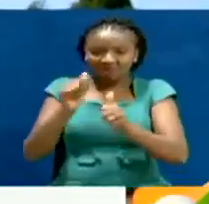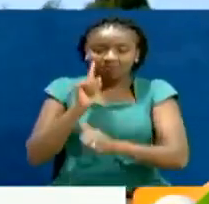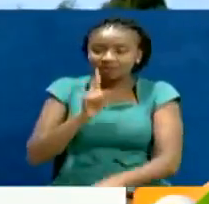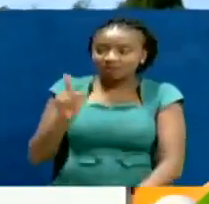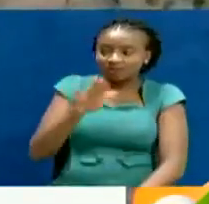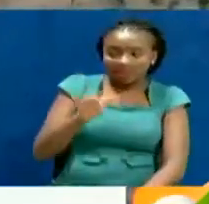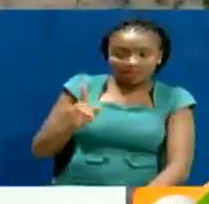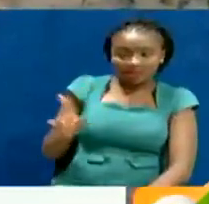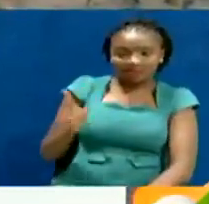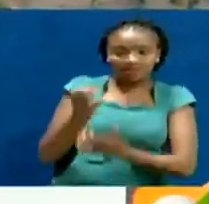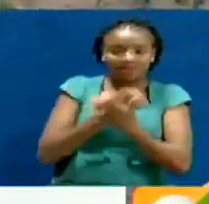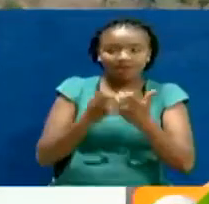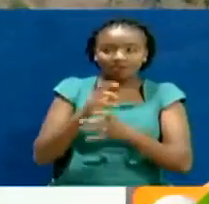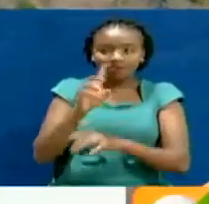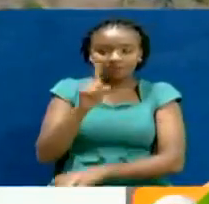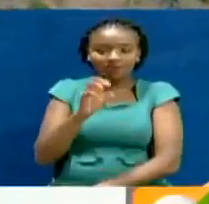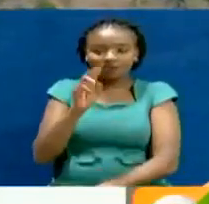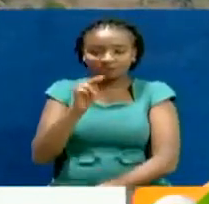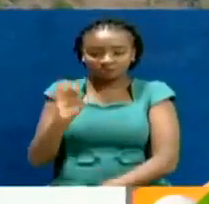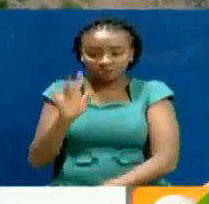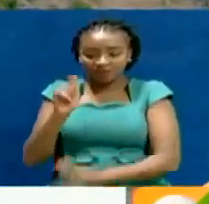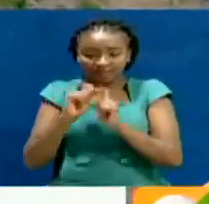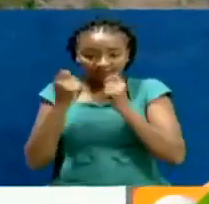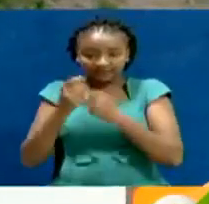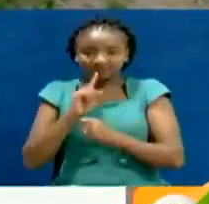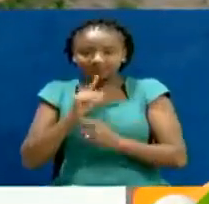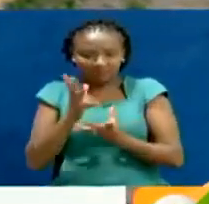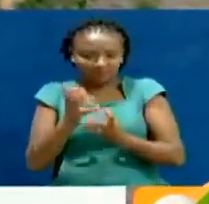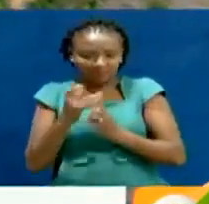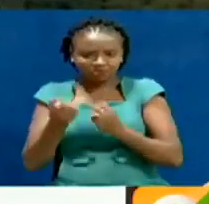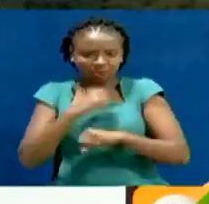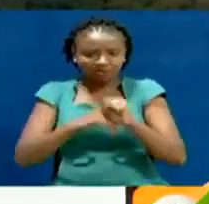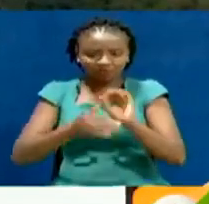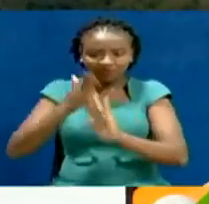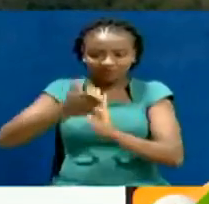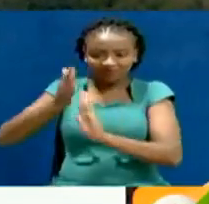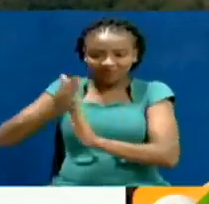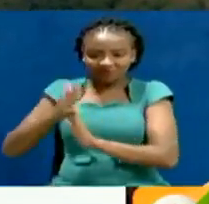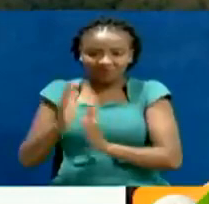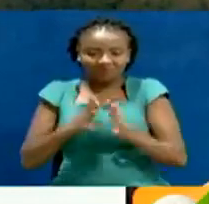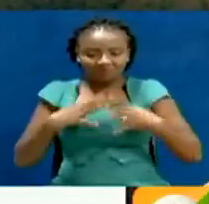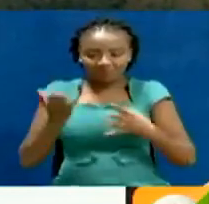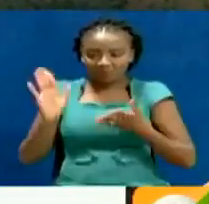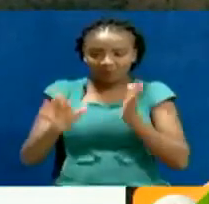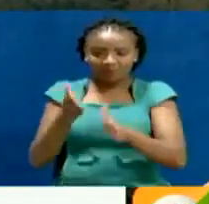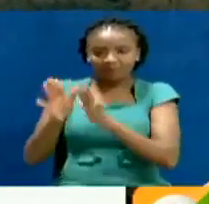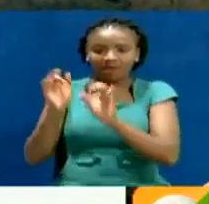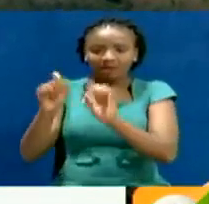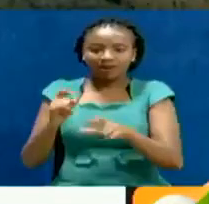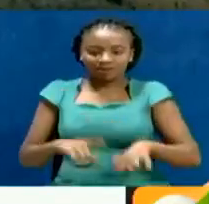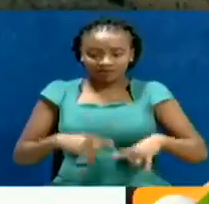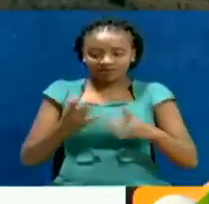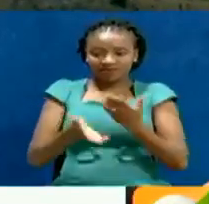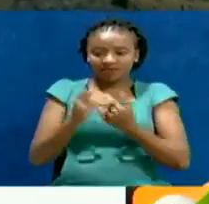Dongokundu Special Economic Zone, the Secretariat says there is need to fast track resettlement of squatters to pave way for the development